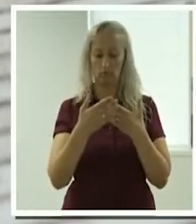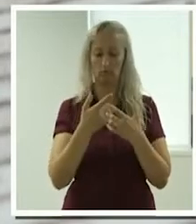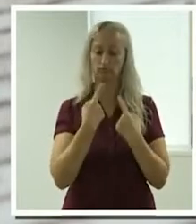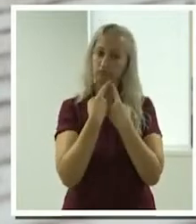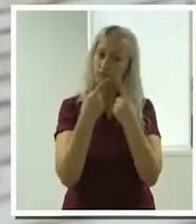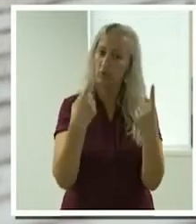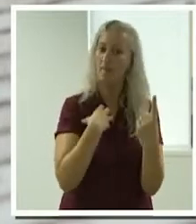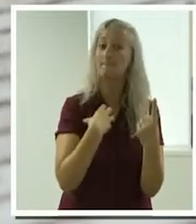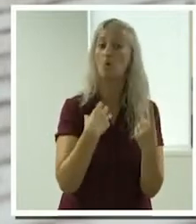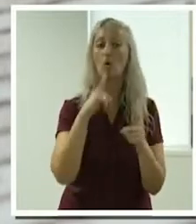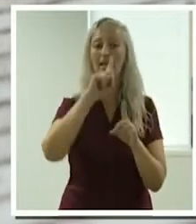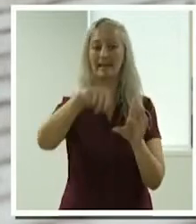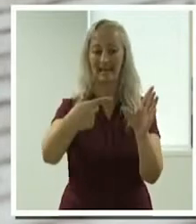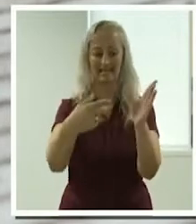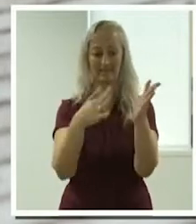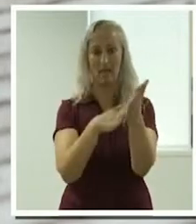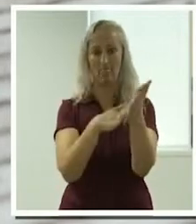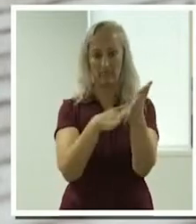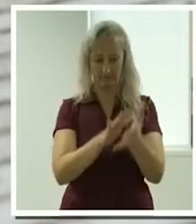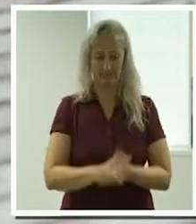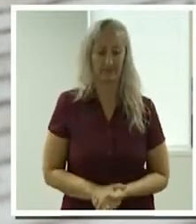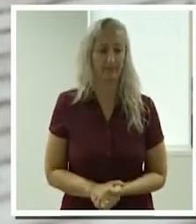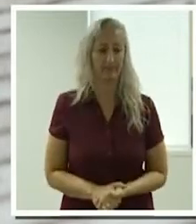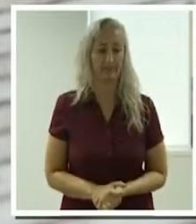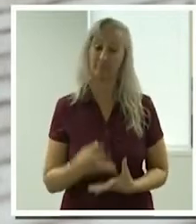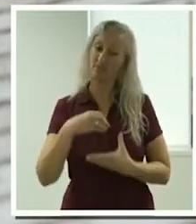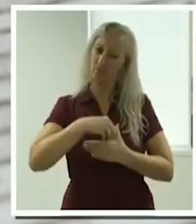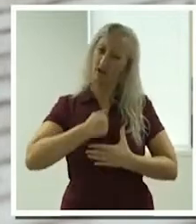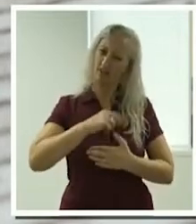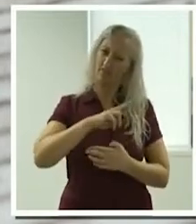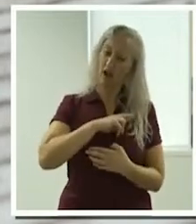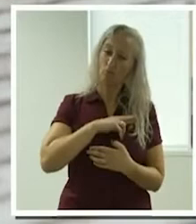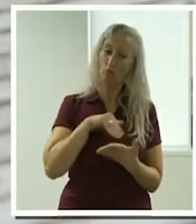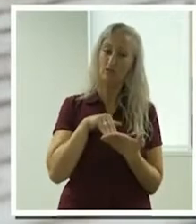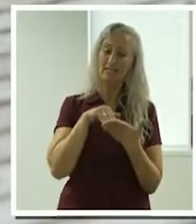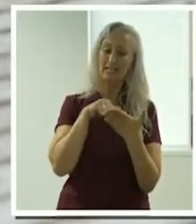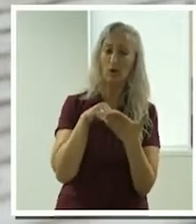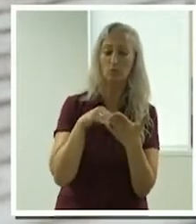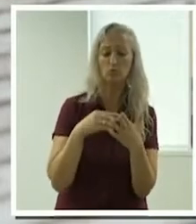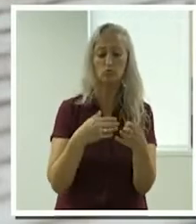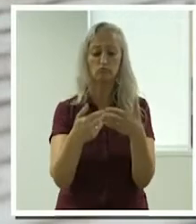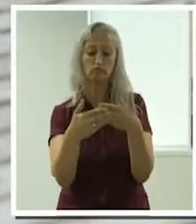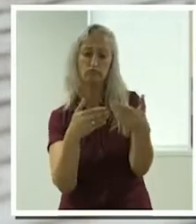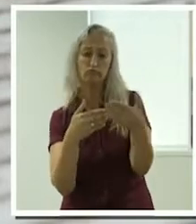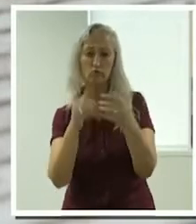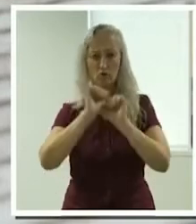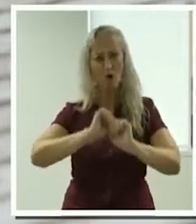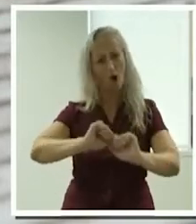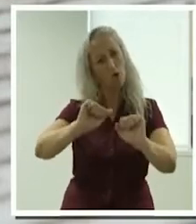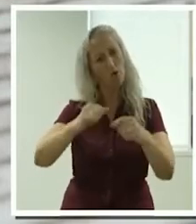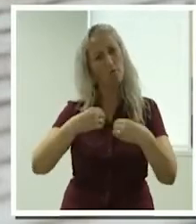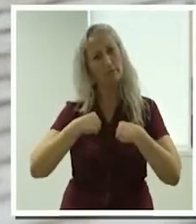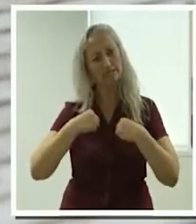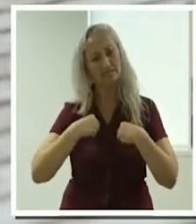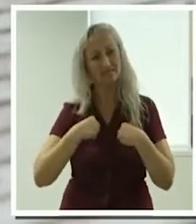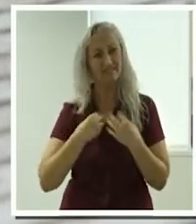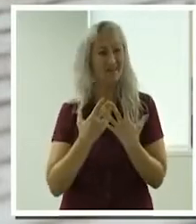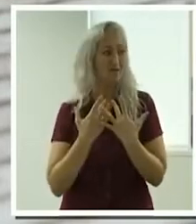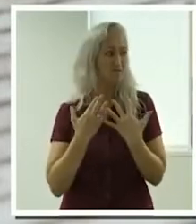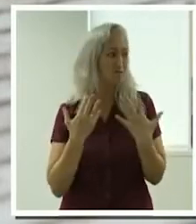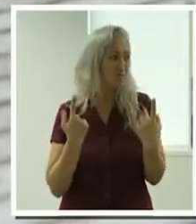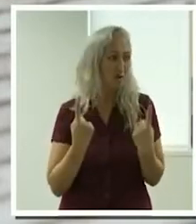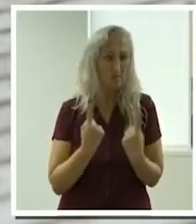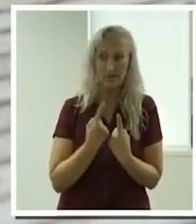We recognise part of our role is supporting you to build and manage a successful business. There are so many things we can be doing